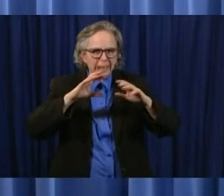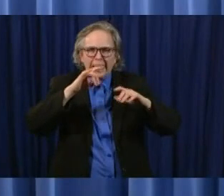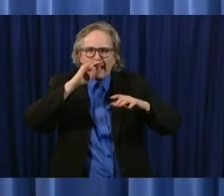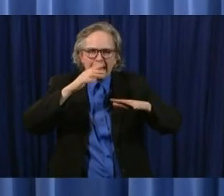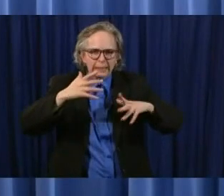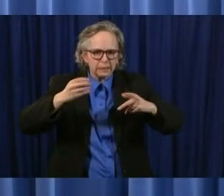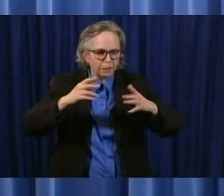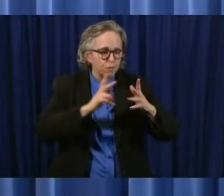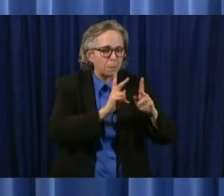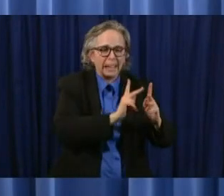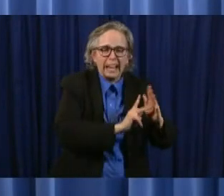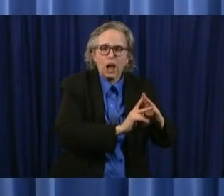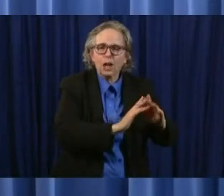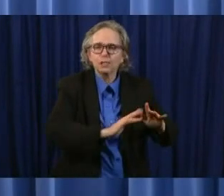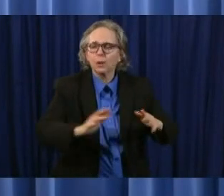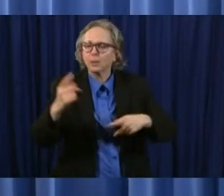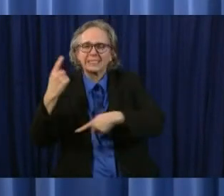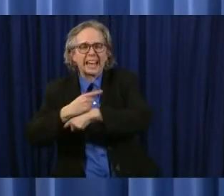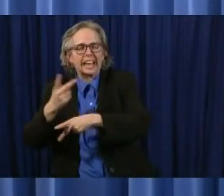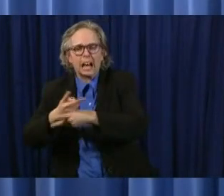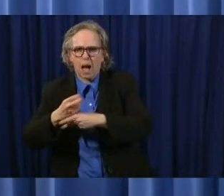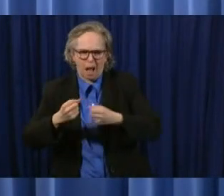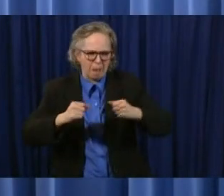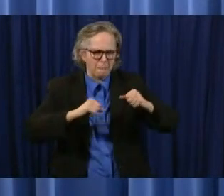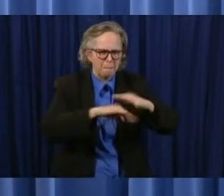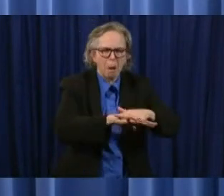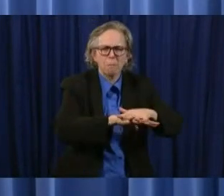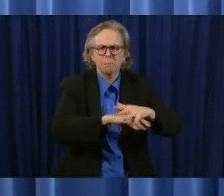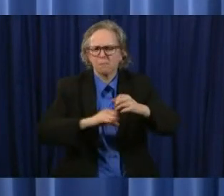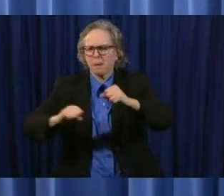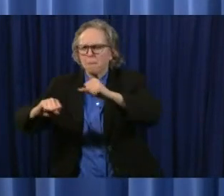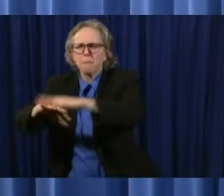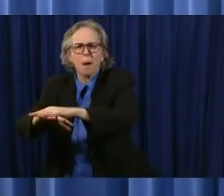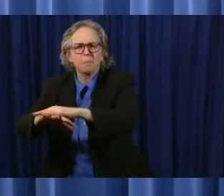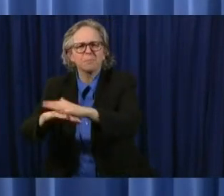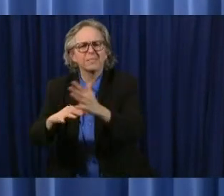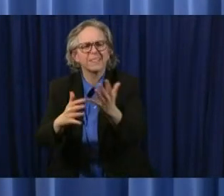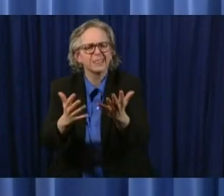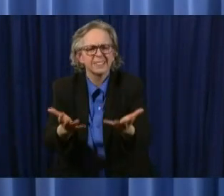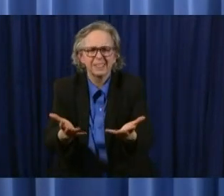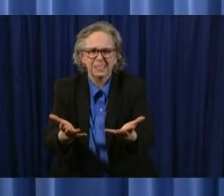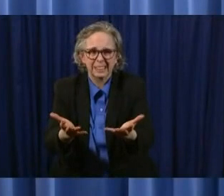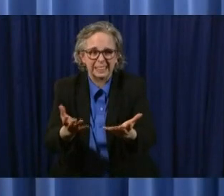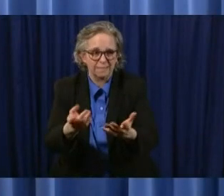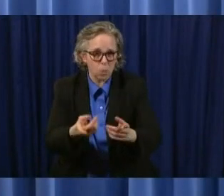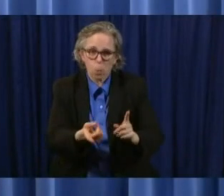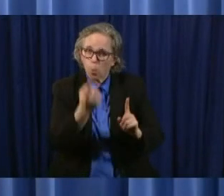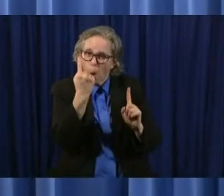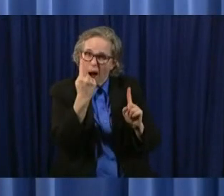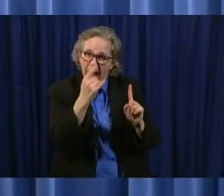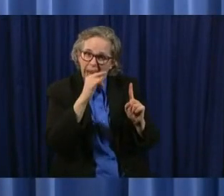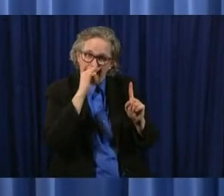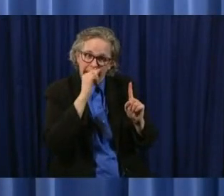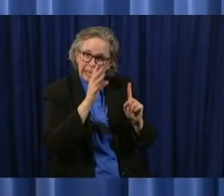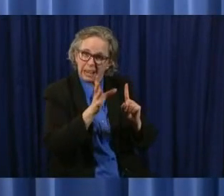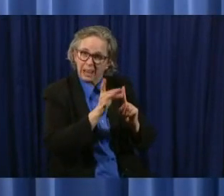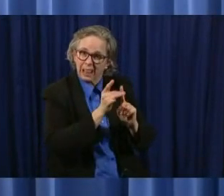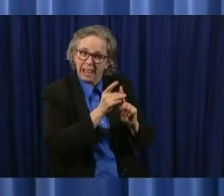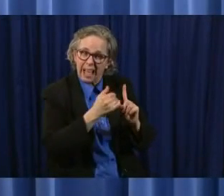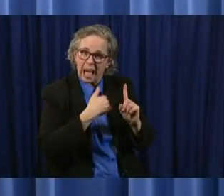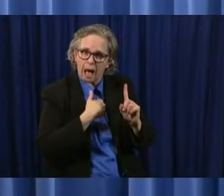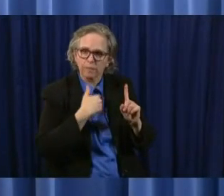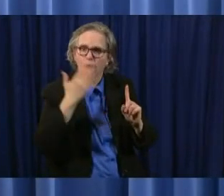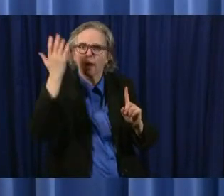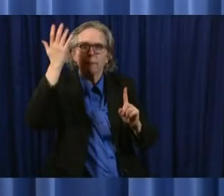um they one one of those children goes into that setting and if they are carrying